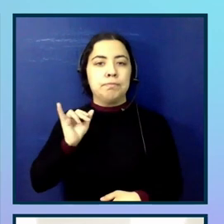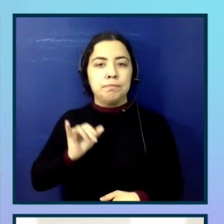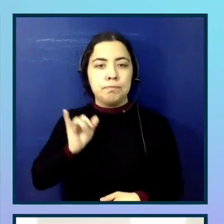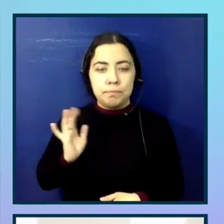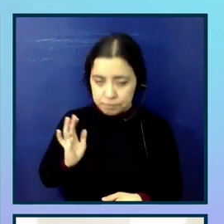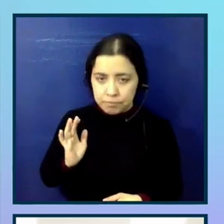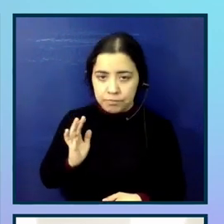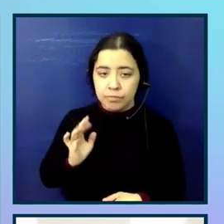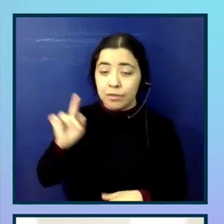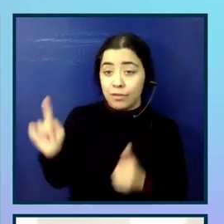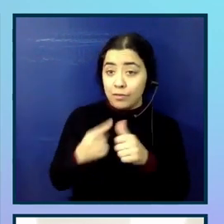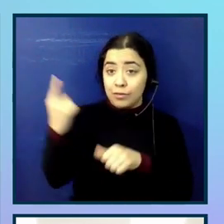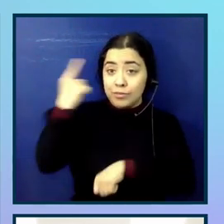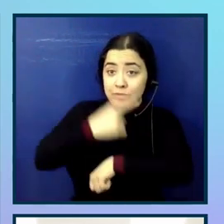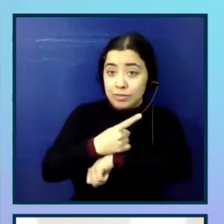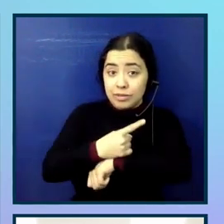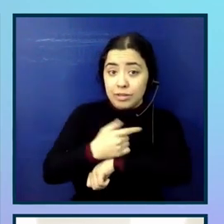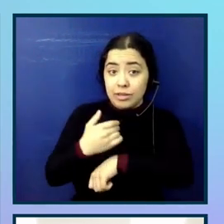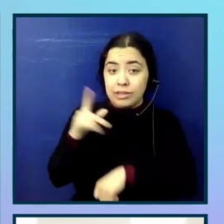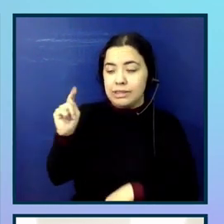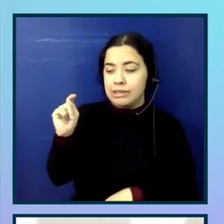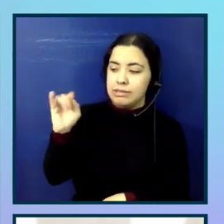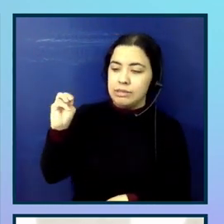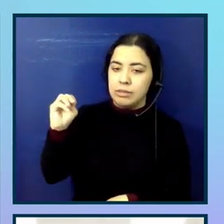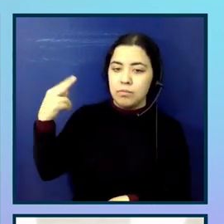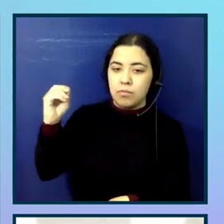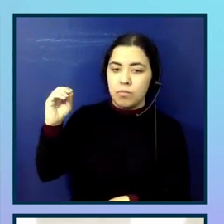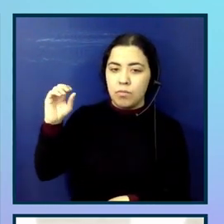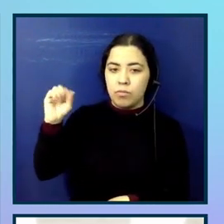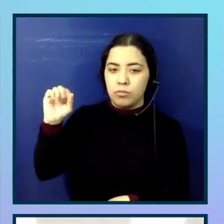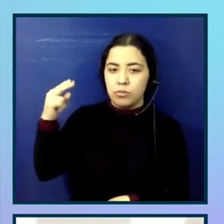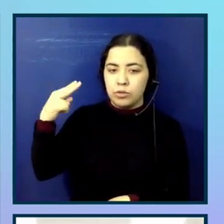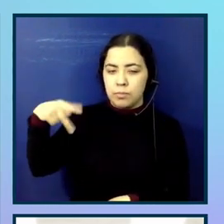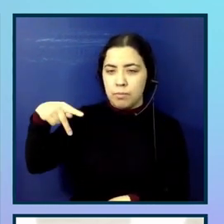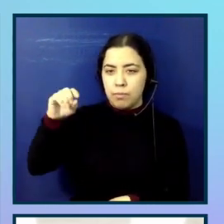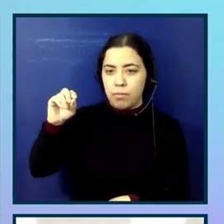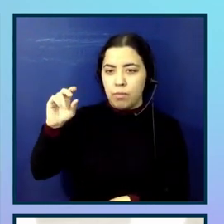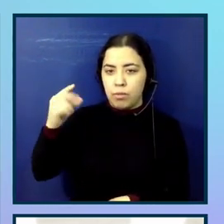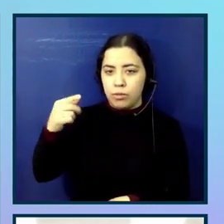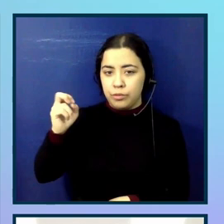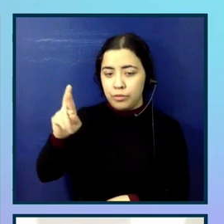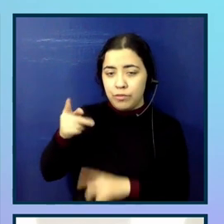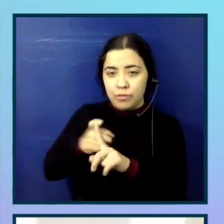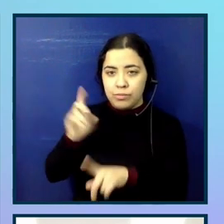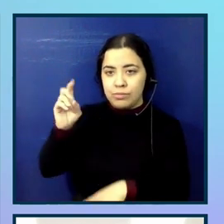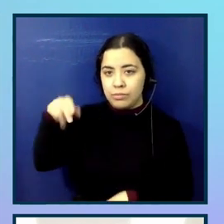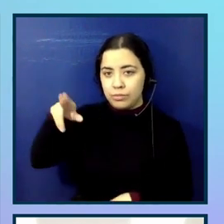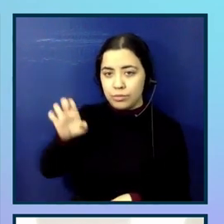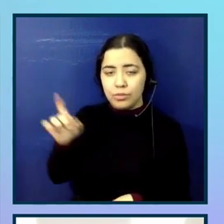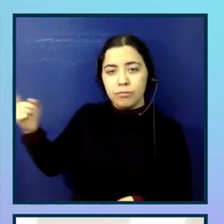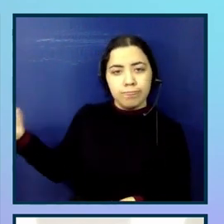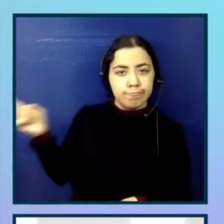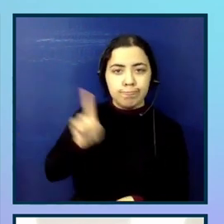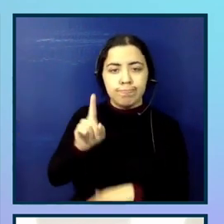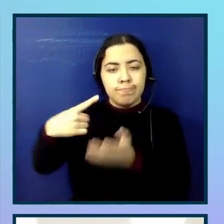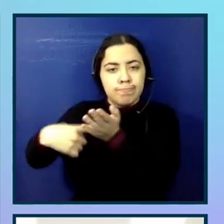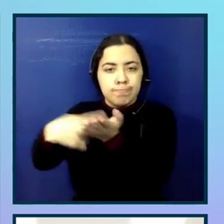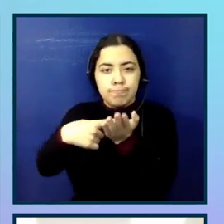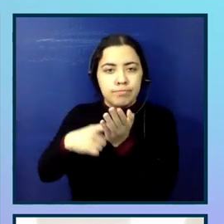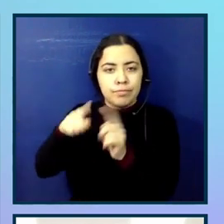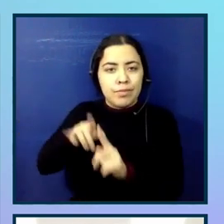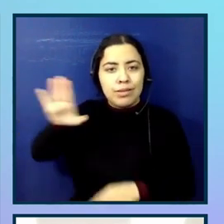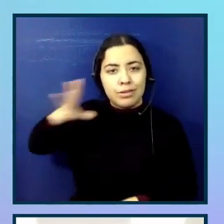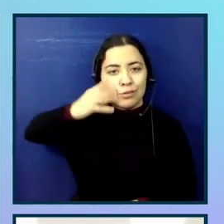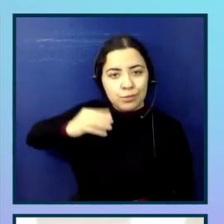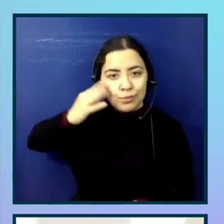And then on day one we actually had Tim Harshbarger from DQ who is blind come in and talk to us about his experience and his